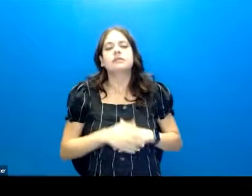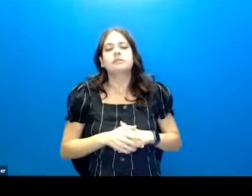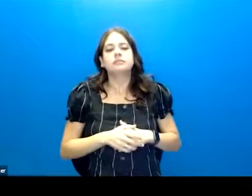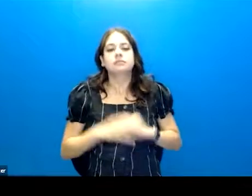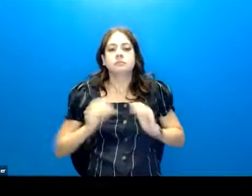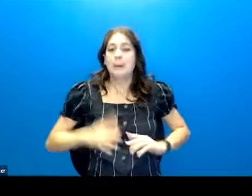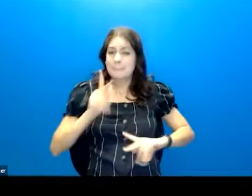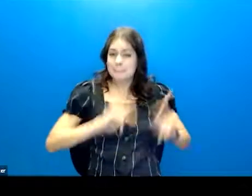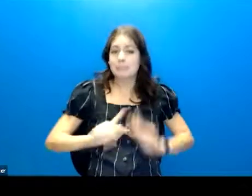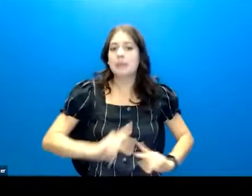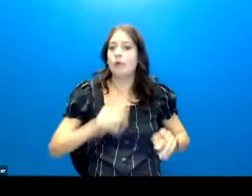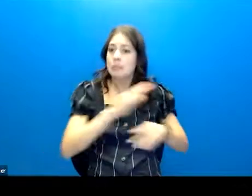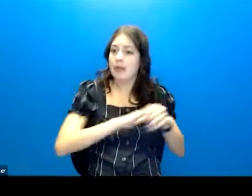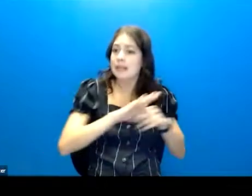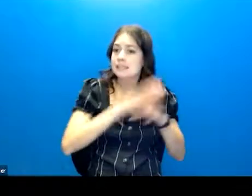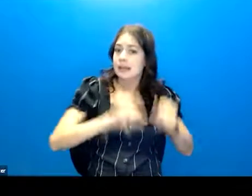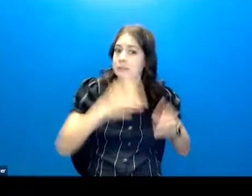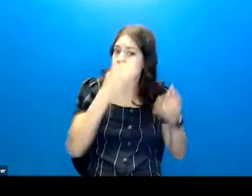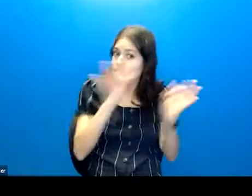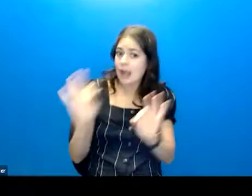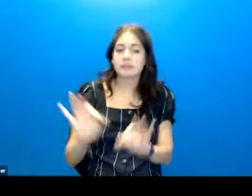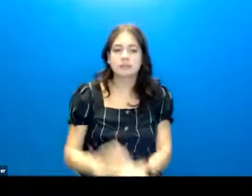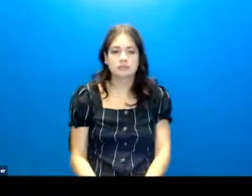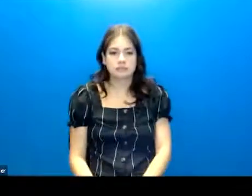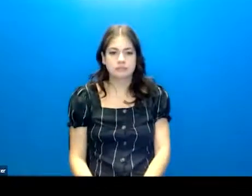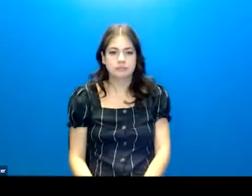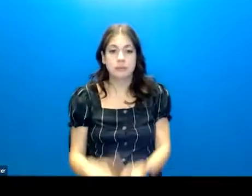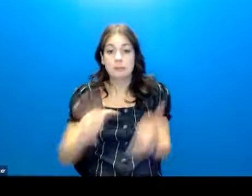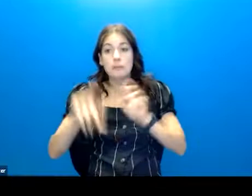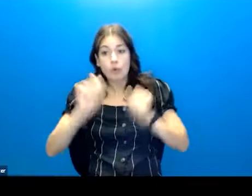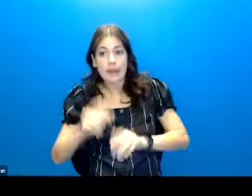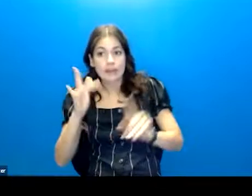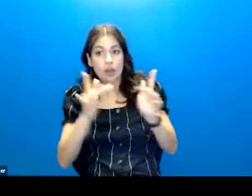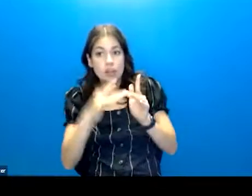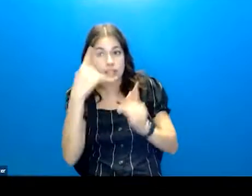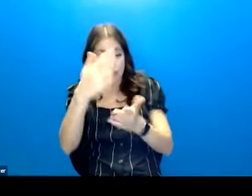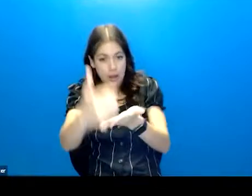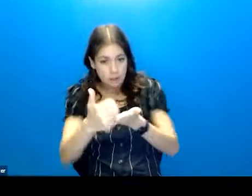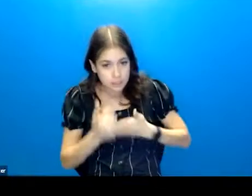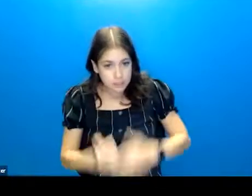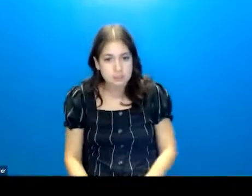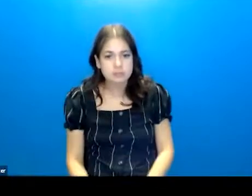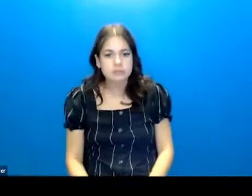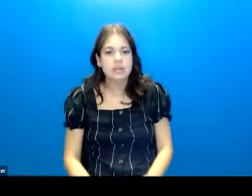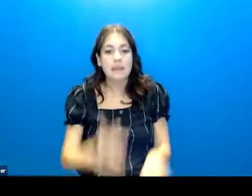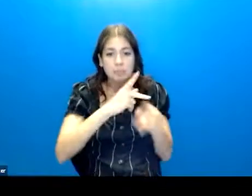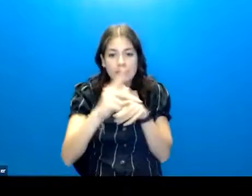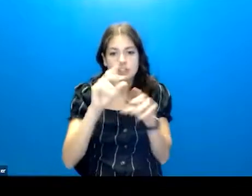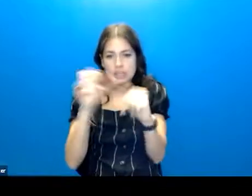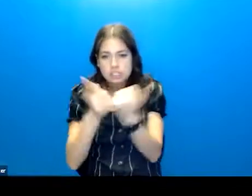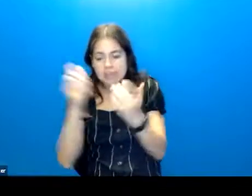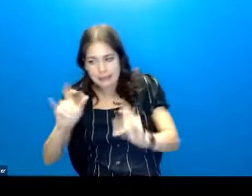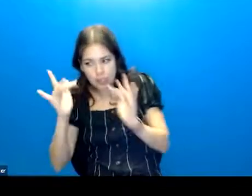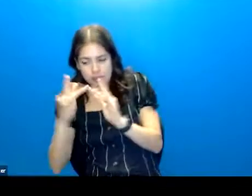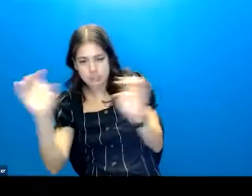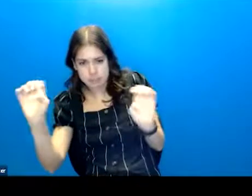What are people and places that provide distraction? And then people you can ask for help. And then professionals you can